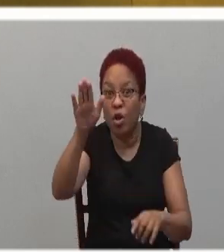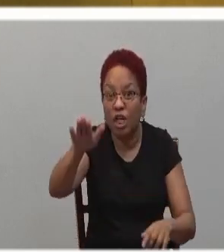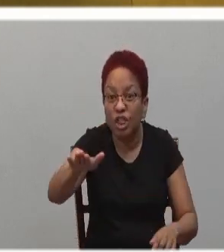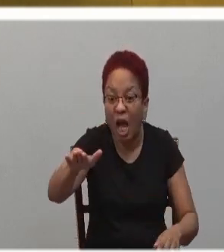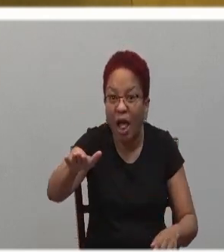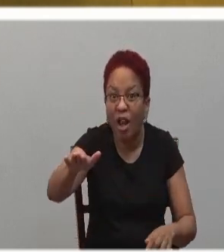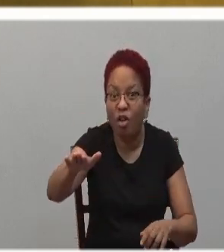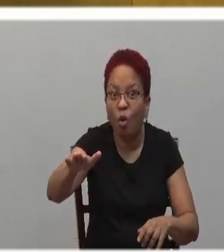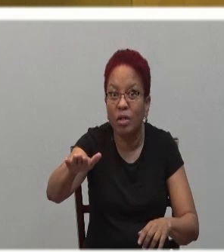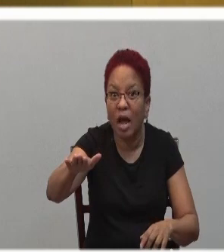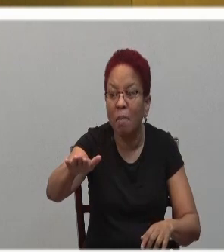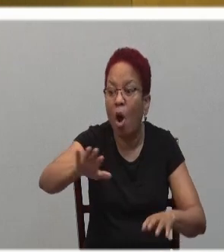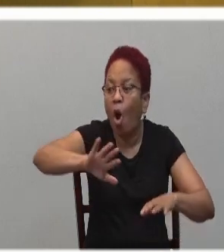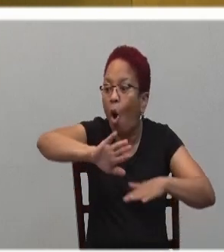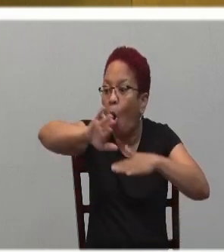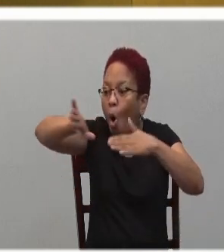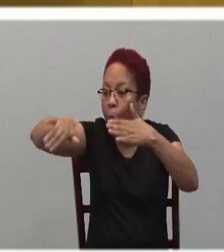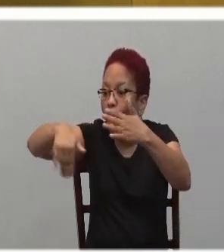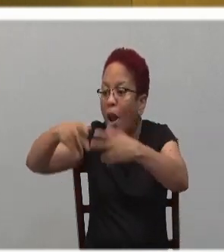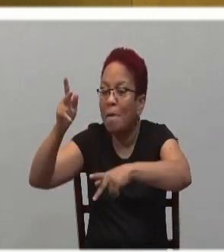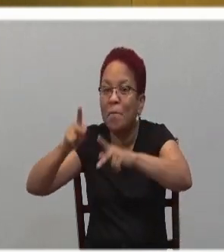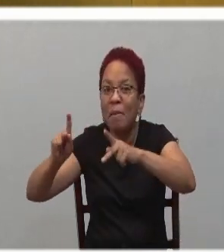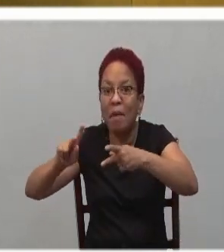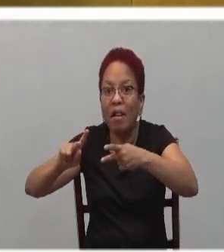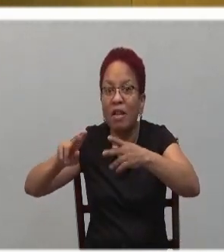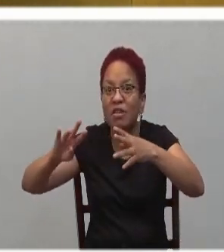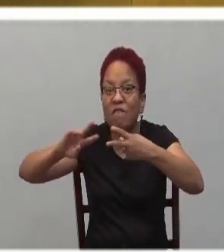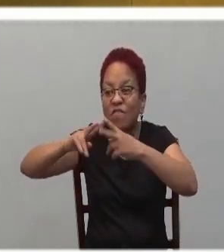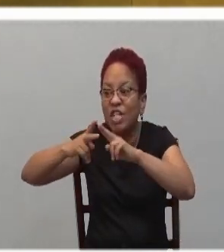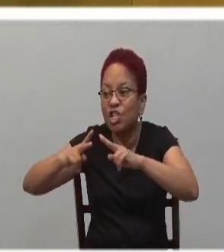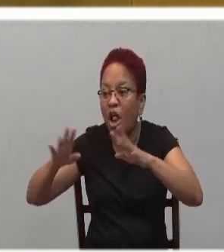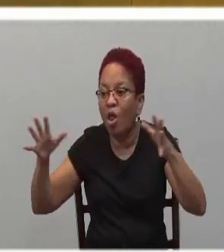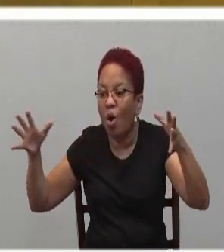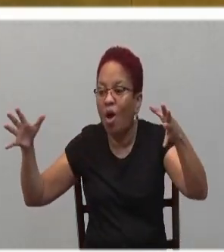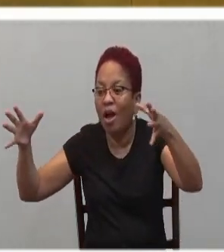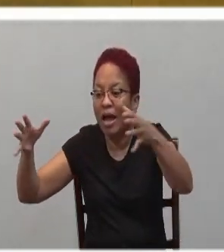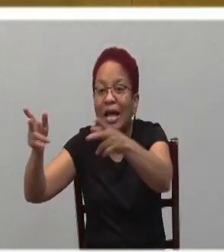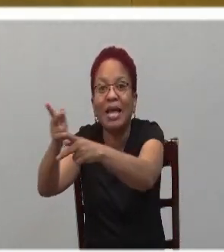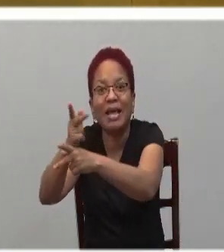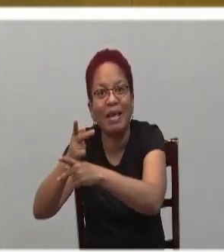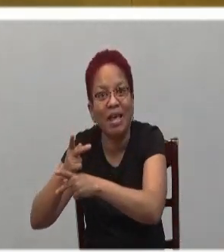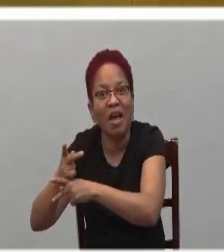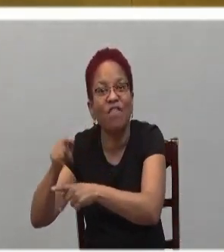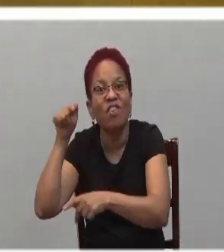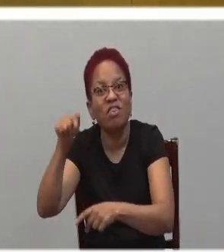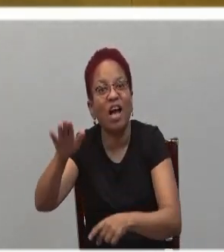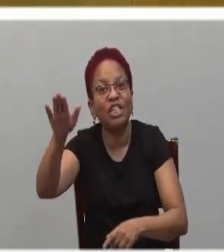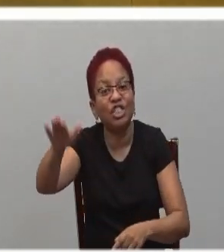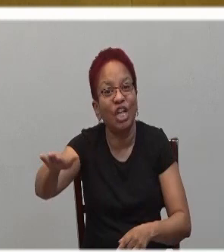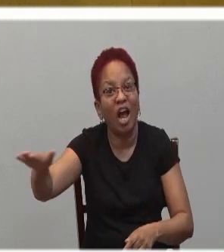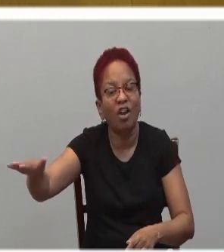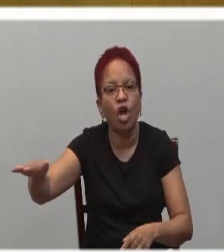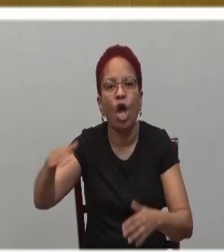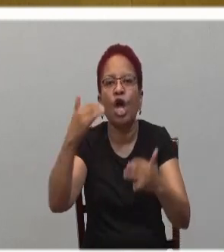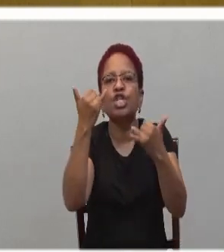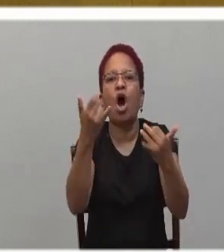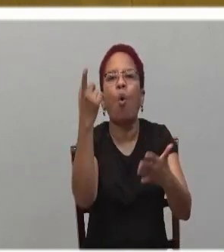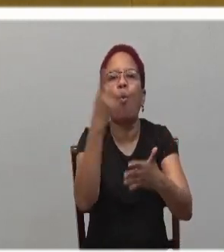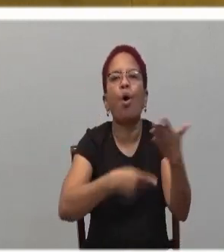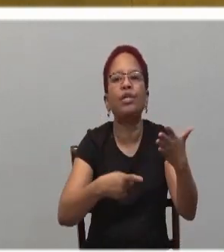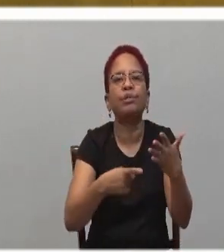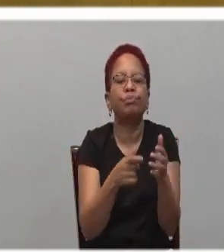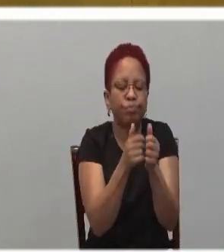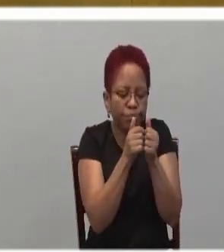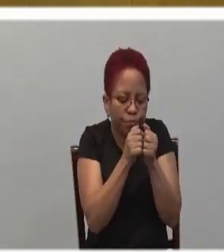to the electronic gadget, the media and the social media caring for our children locked